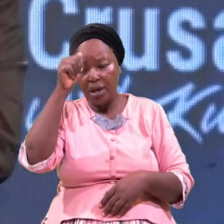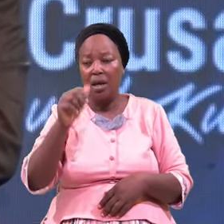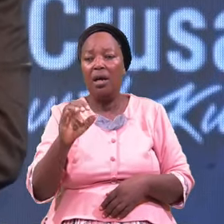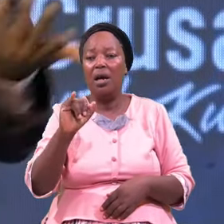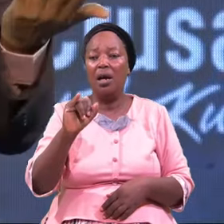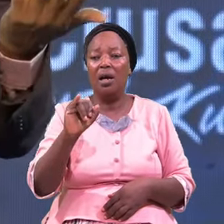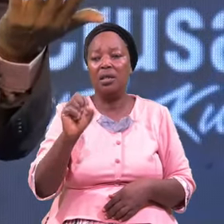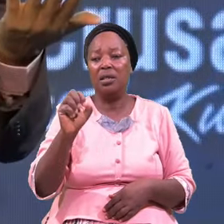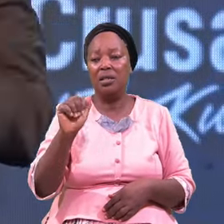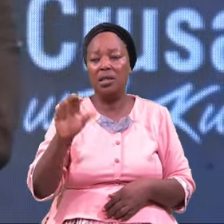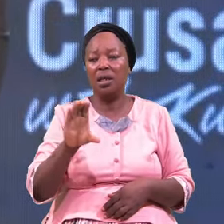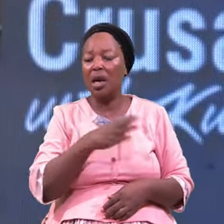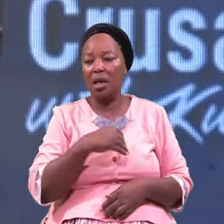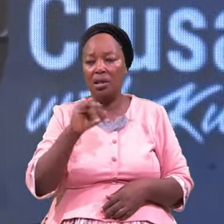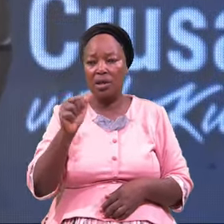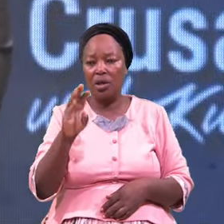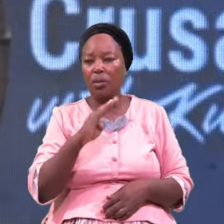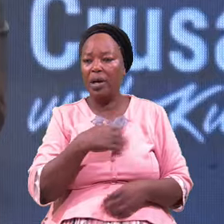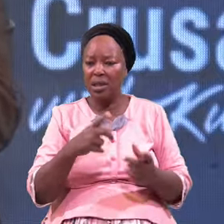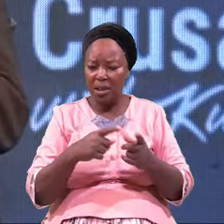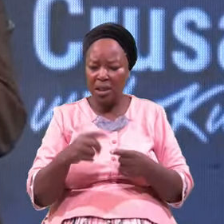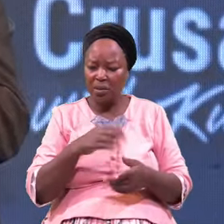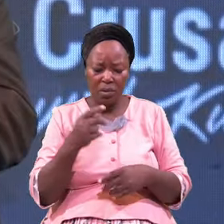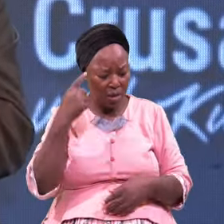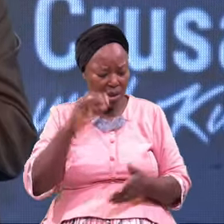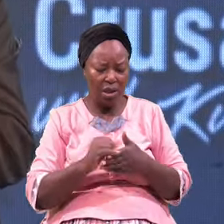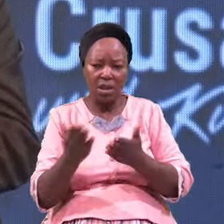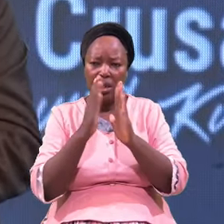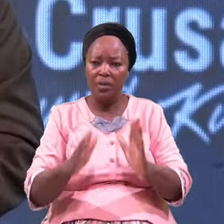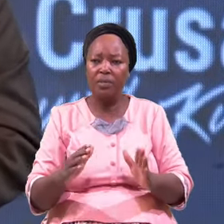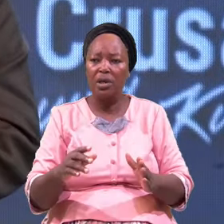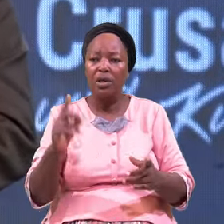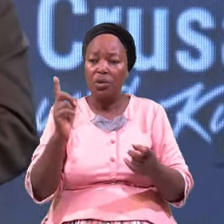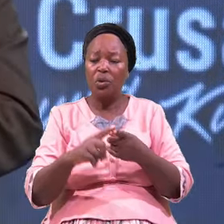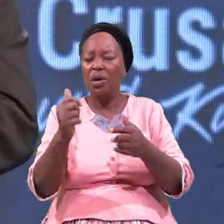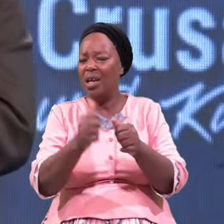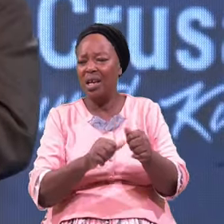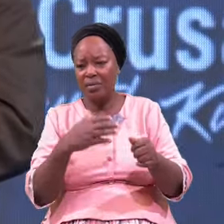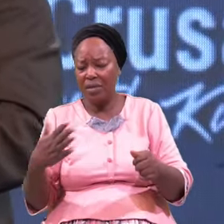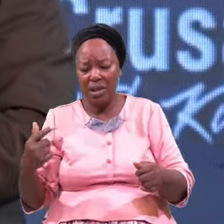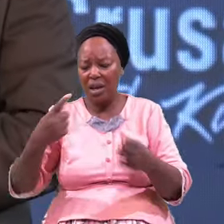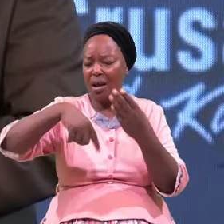At This Time Now He Was Just A Slave To Every Sin Around